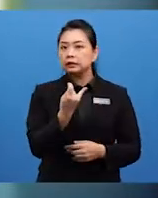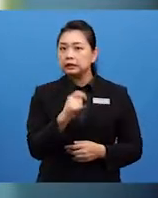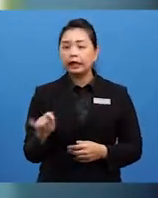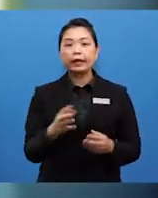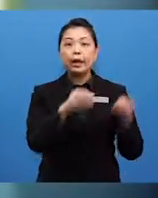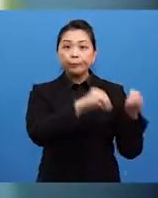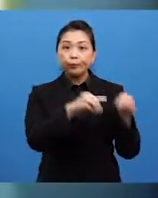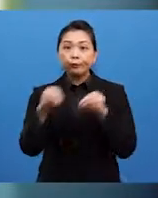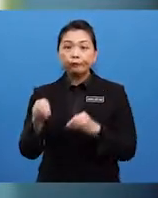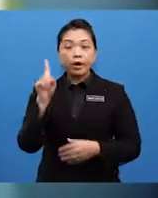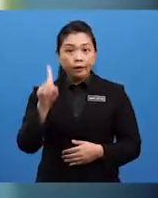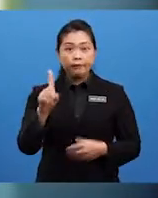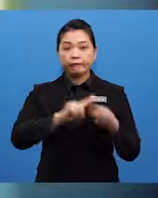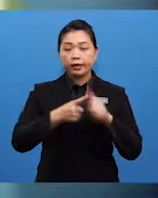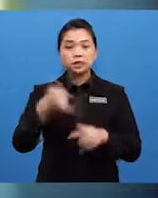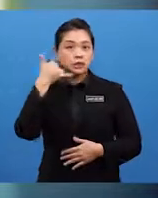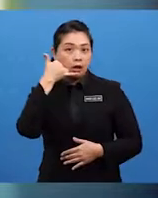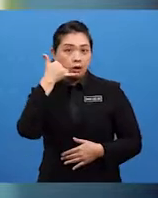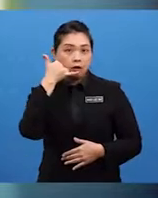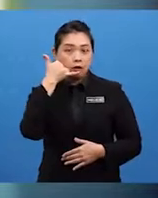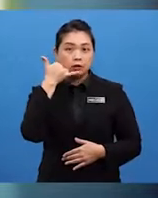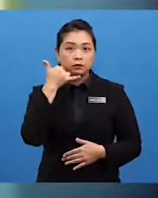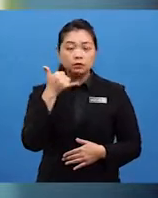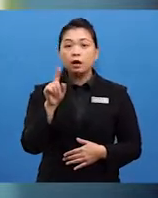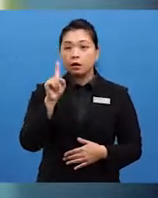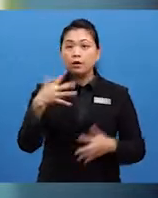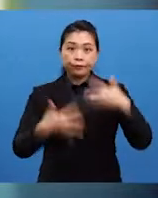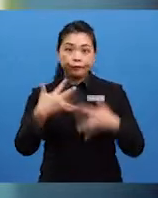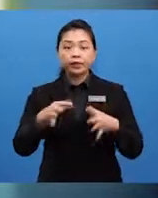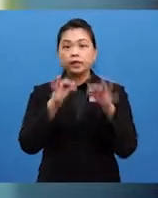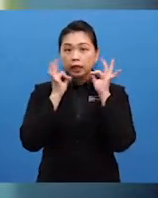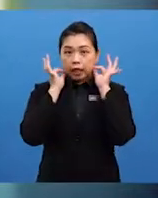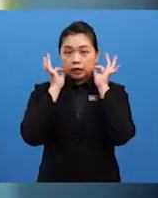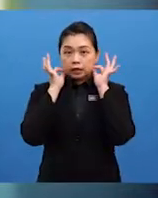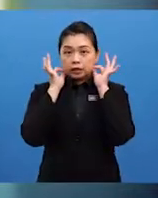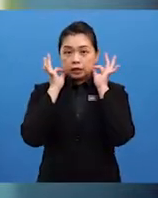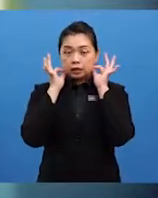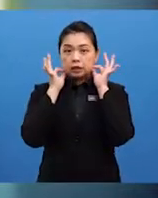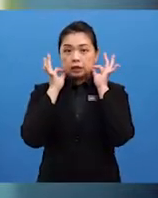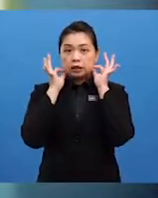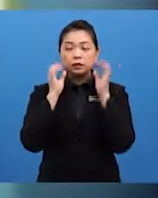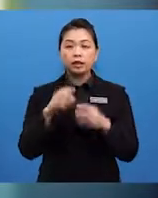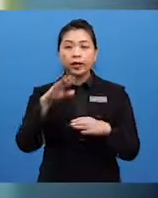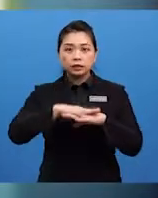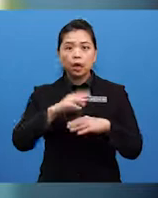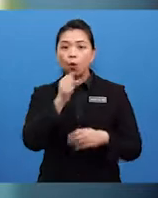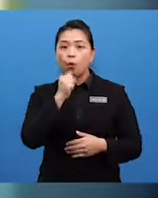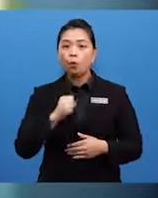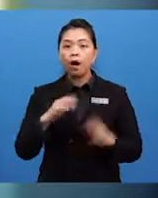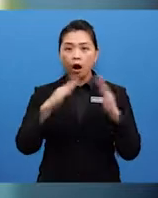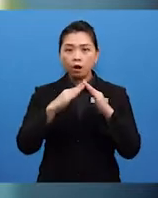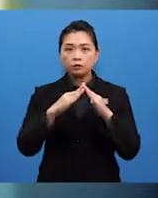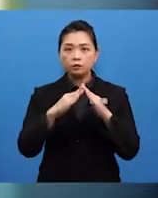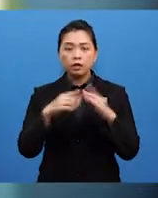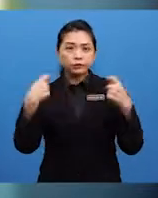called to inform a grey cat has been at their old house trying to get in, looking